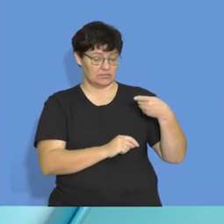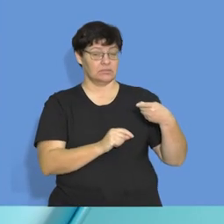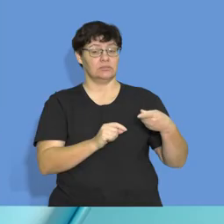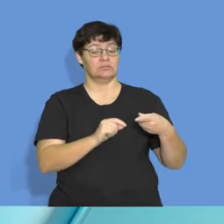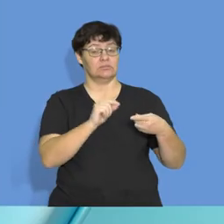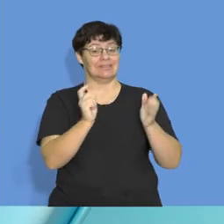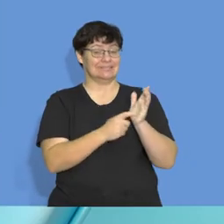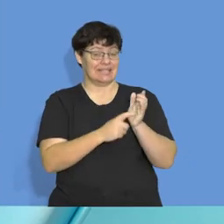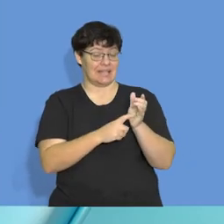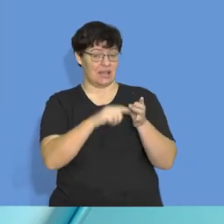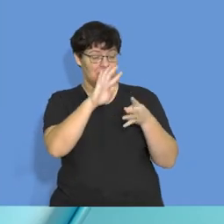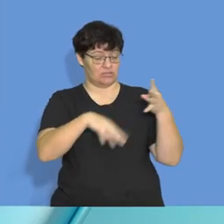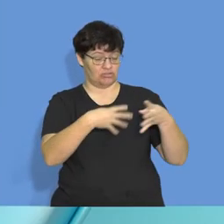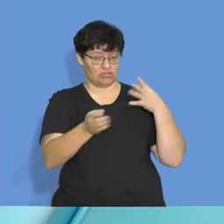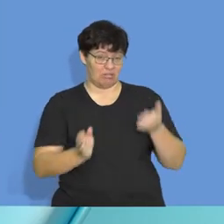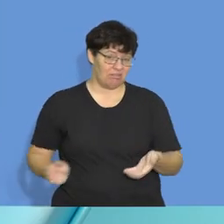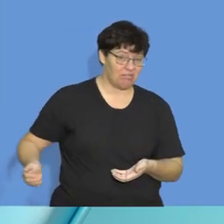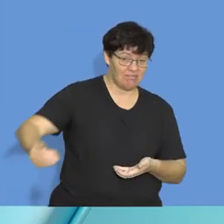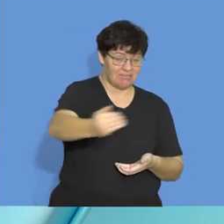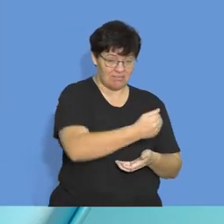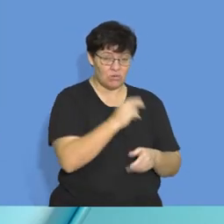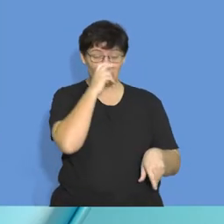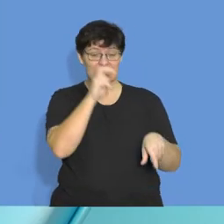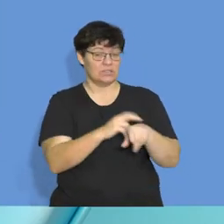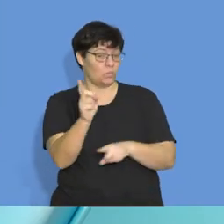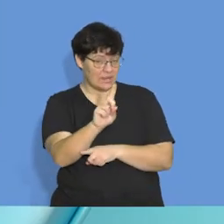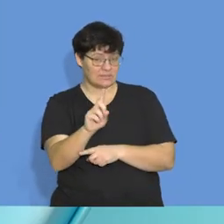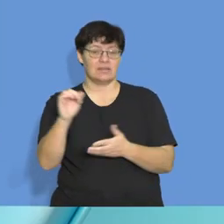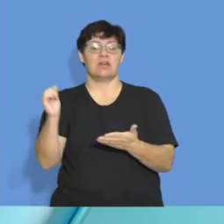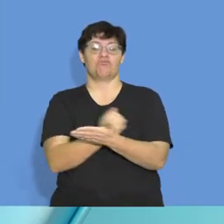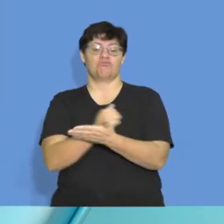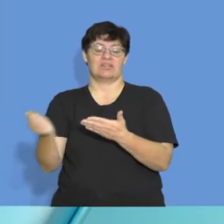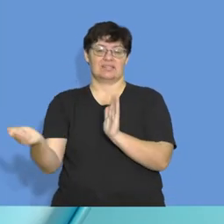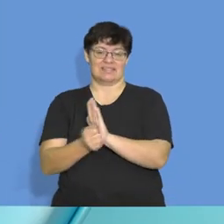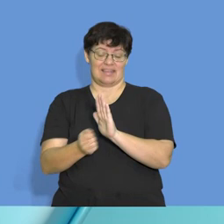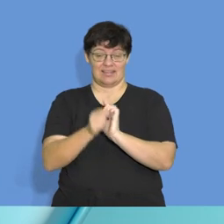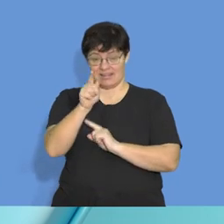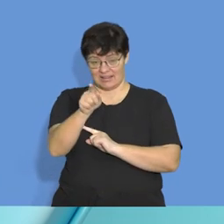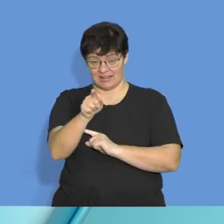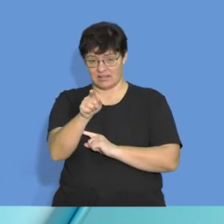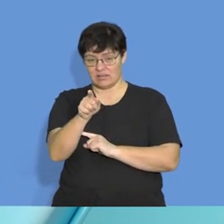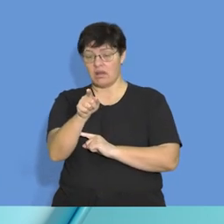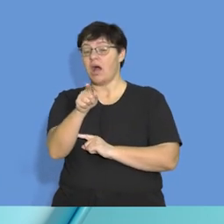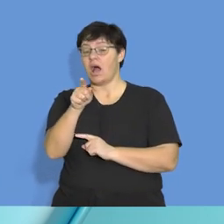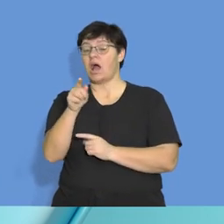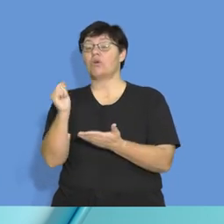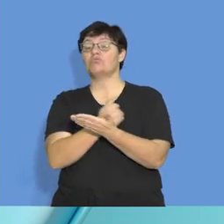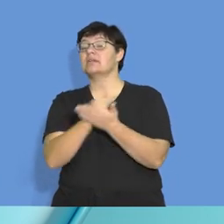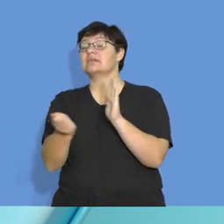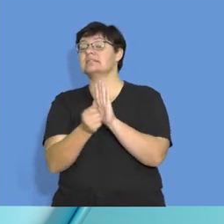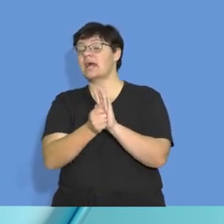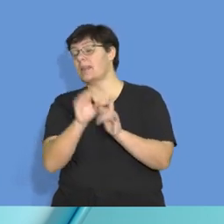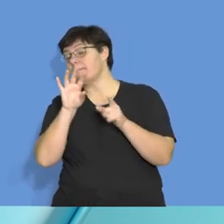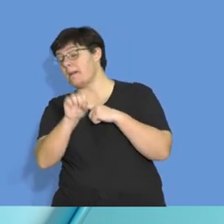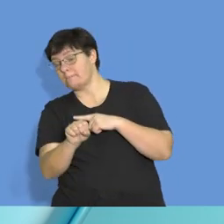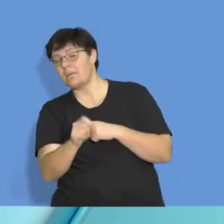collection schedule, you know you need credit sales. Once you've ascertained your credit sales, you now